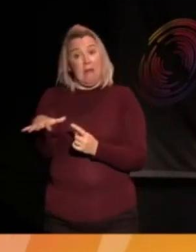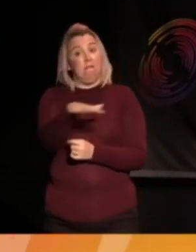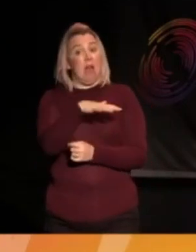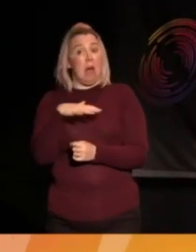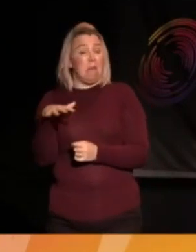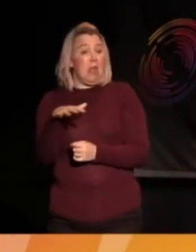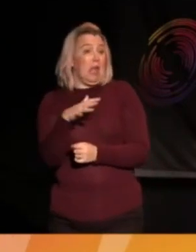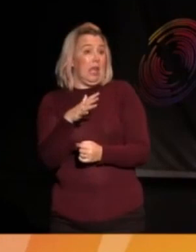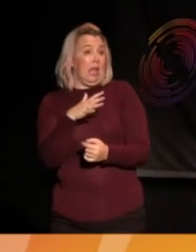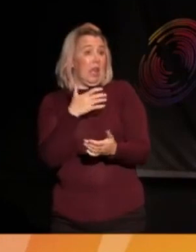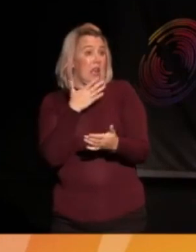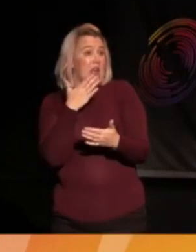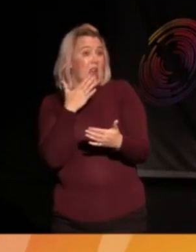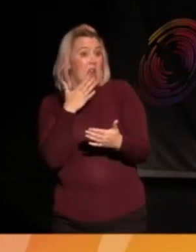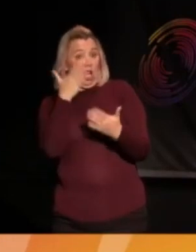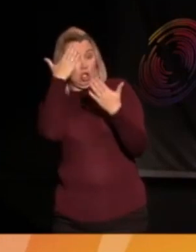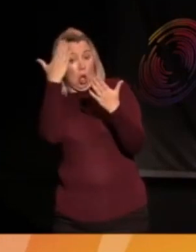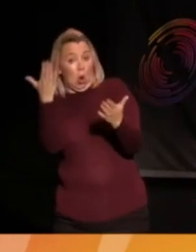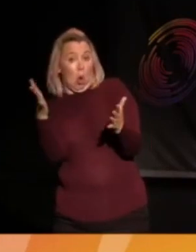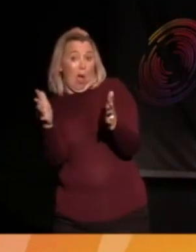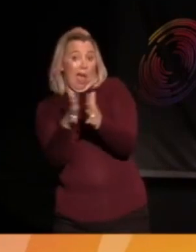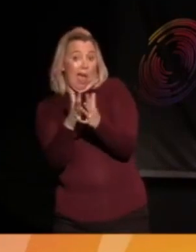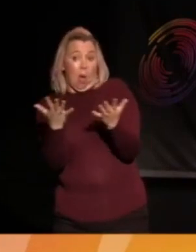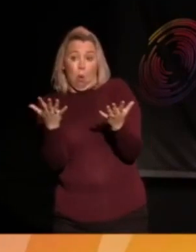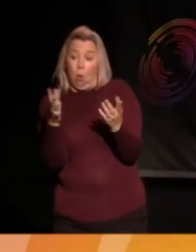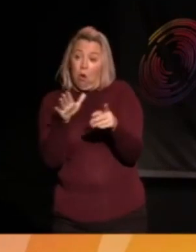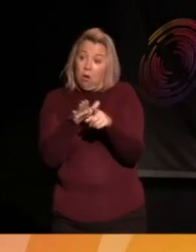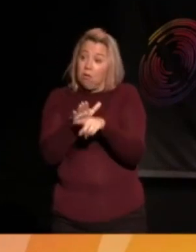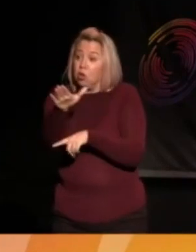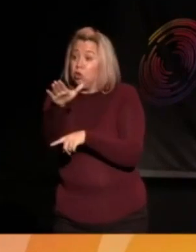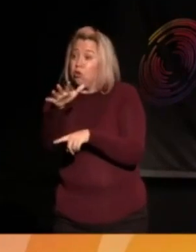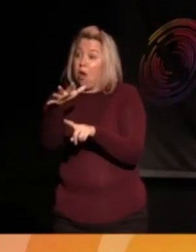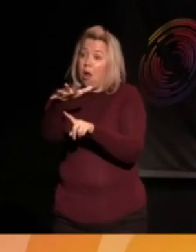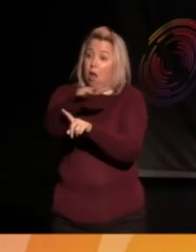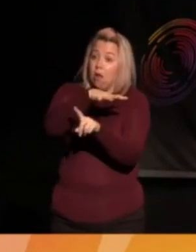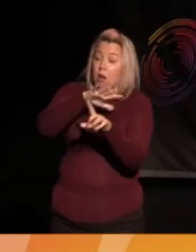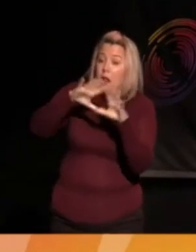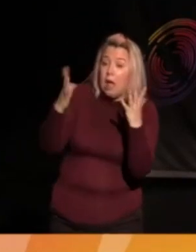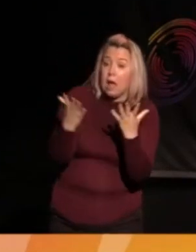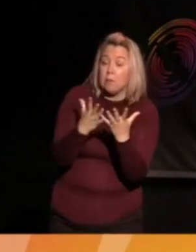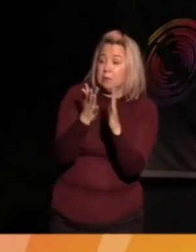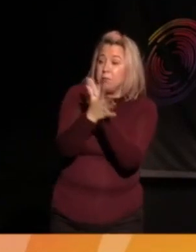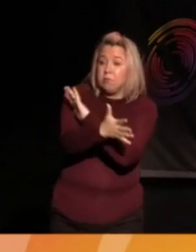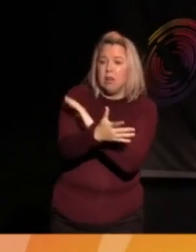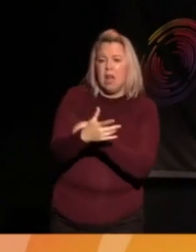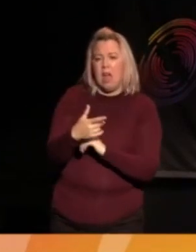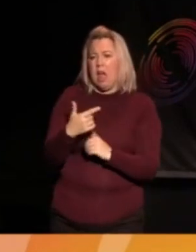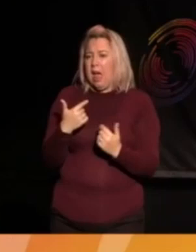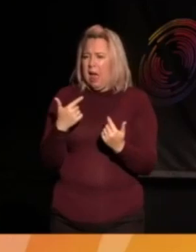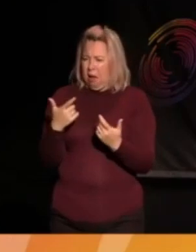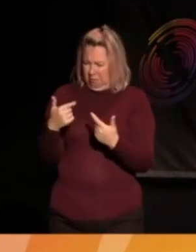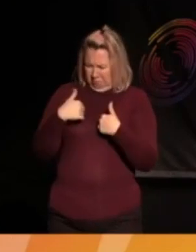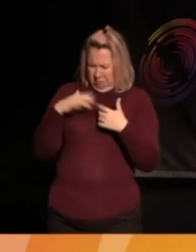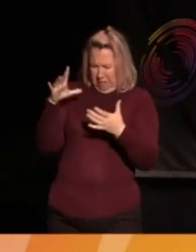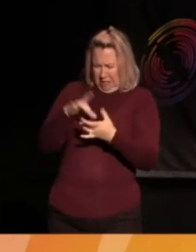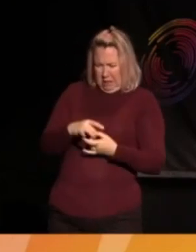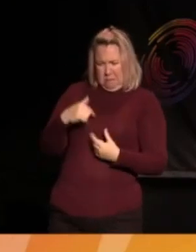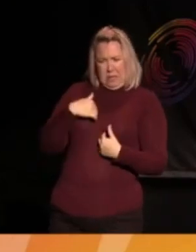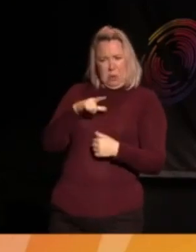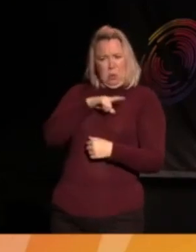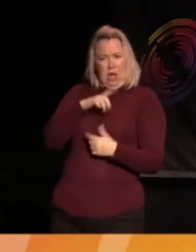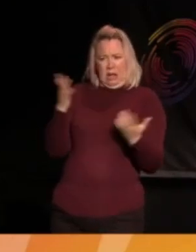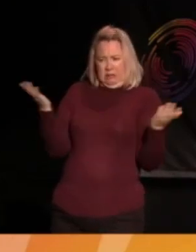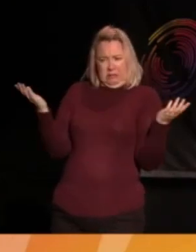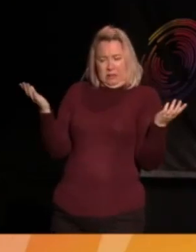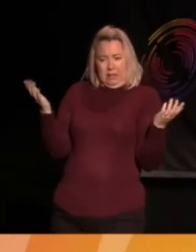know how to, or know what the climate crisis is or might feel like, you know, how does this relate to me? Because a lot of the